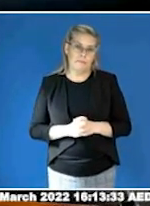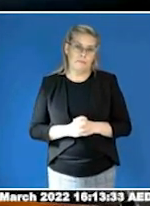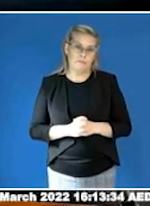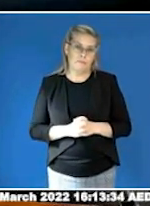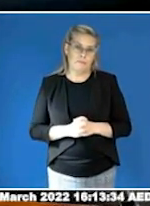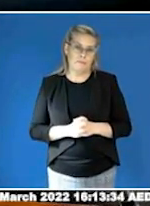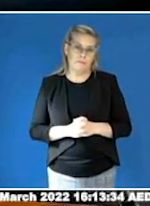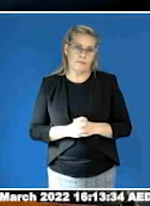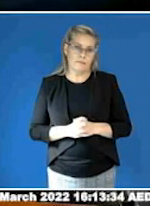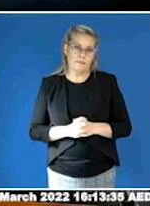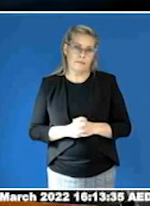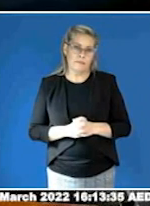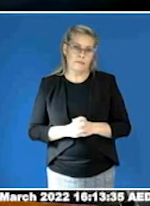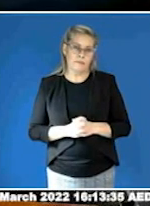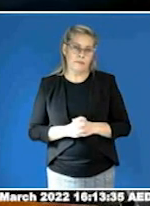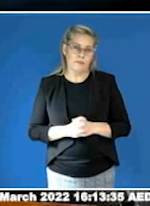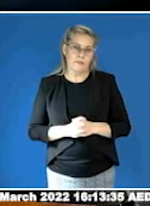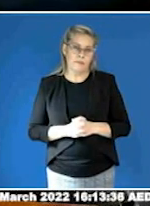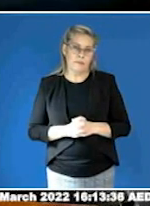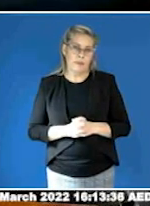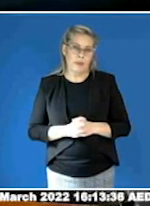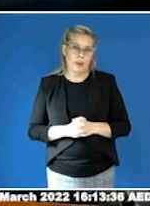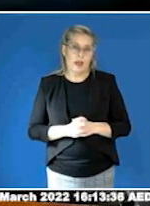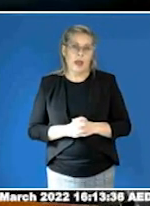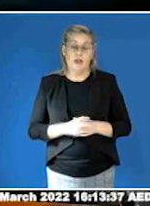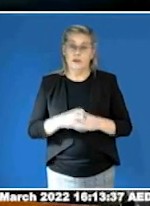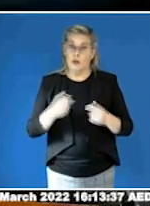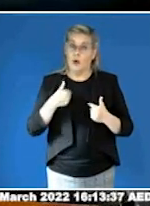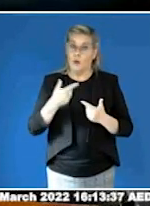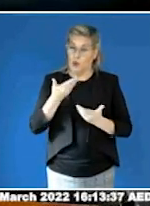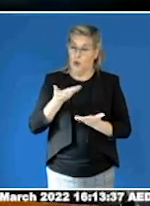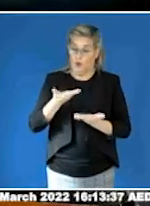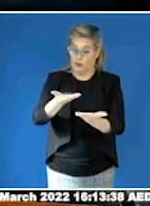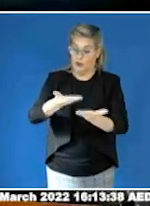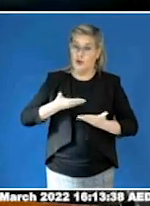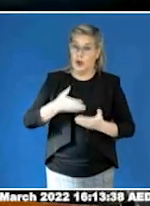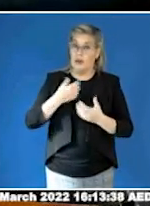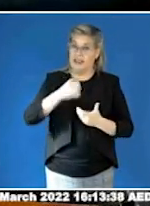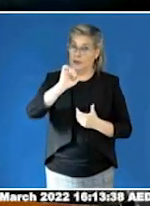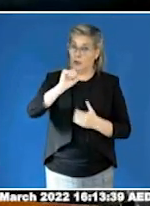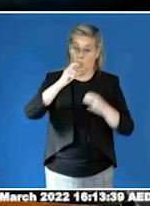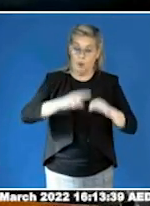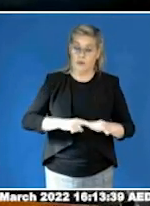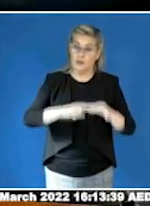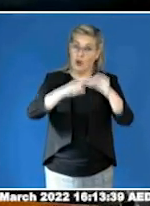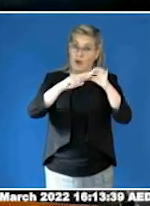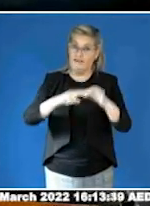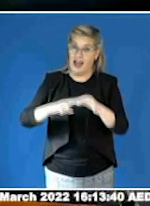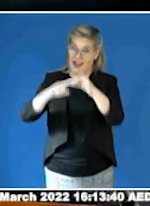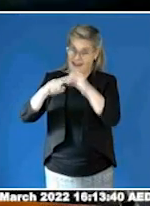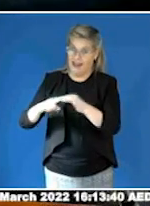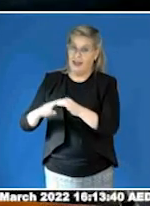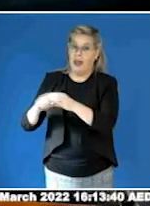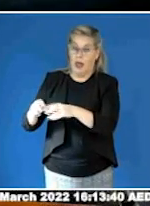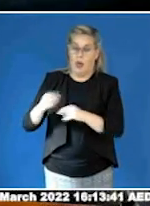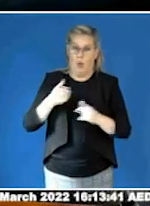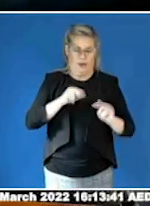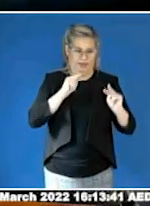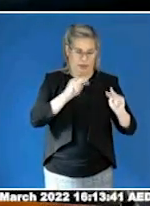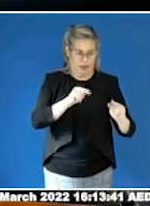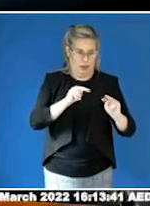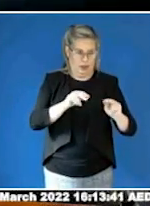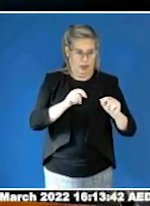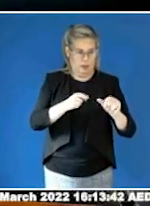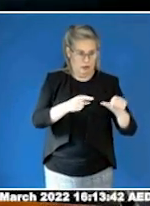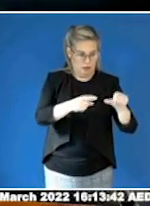the survey, which shows some quite startling statistics in relation to the experience of